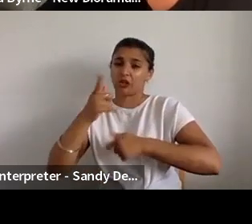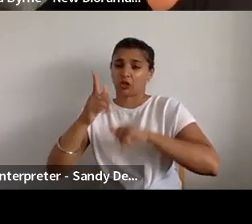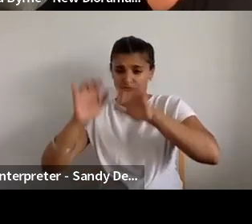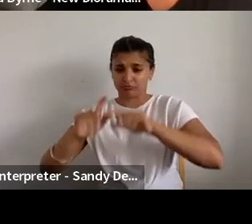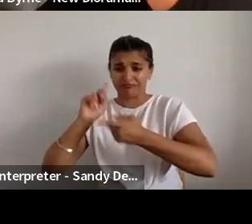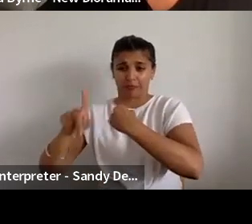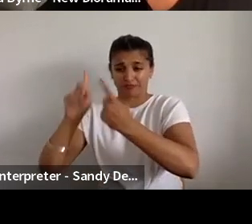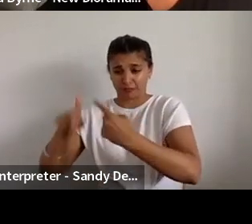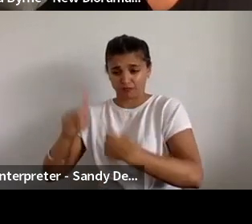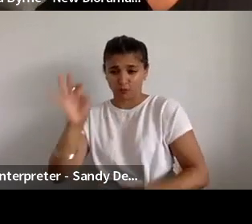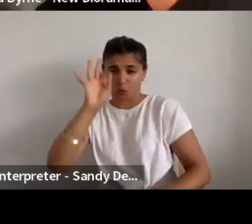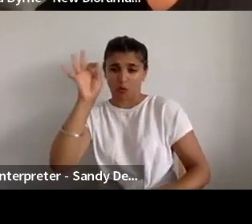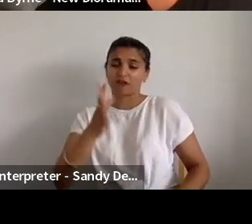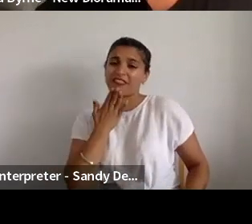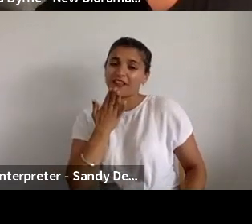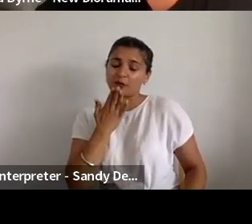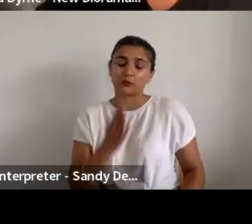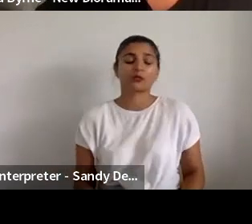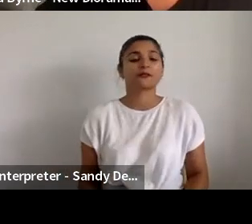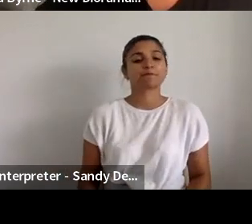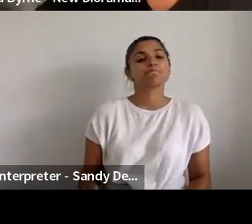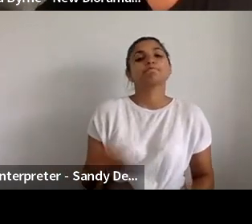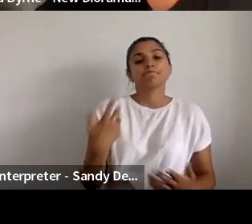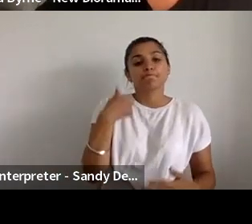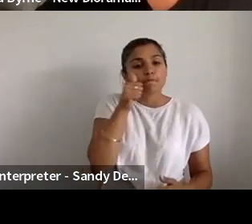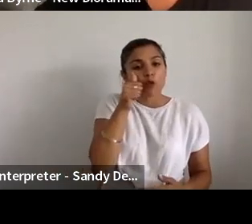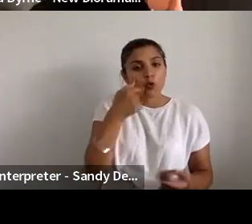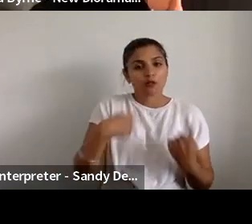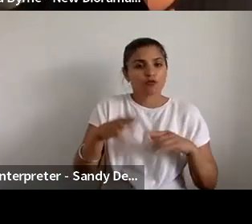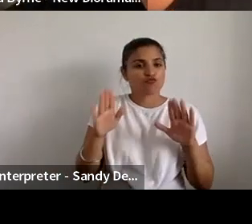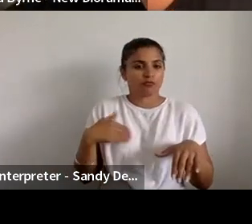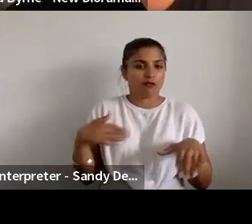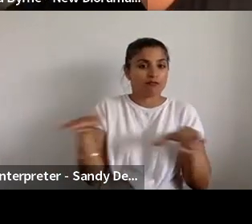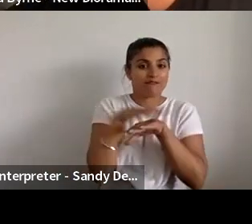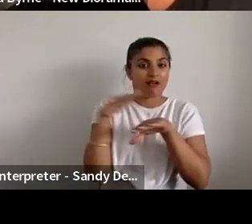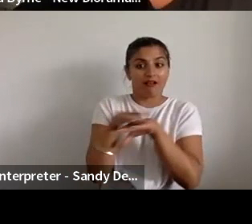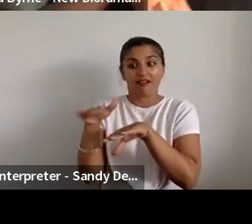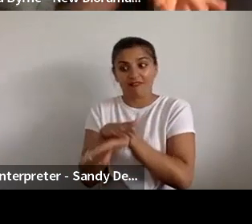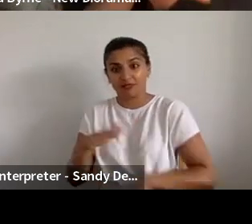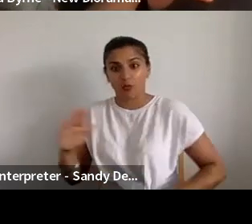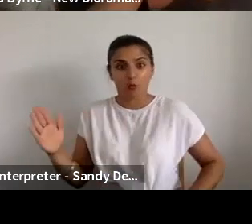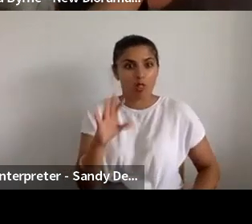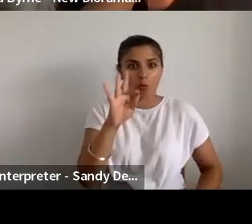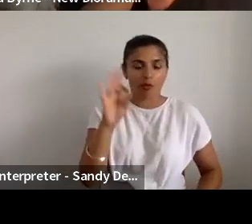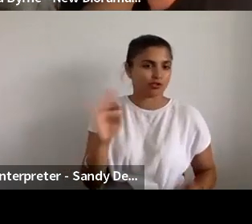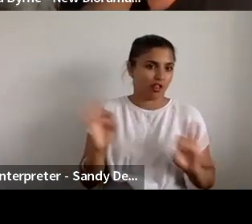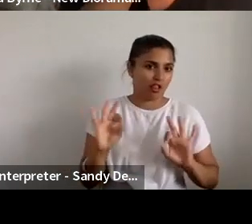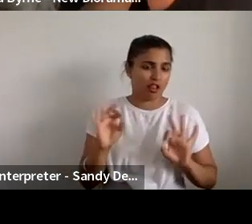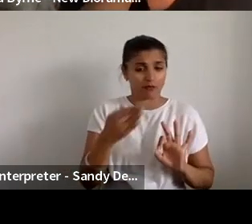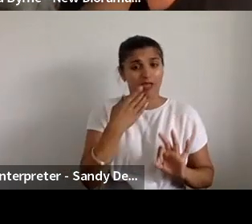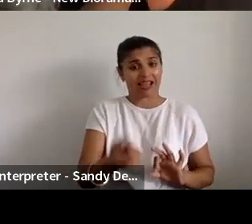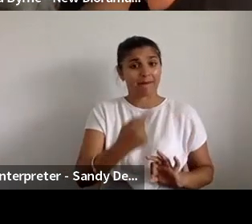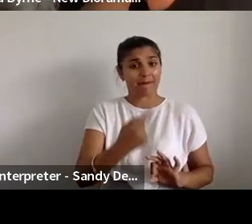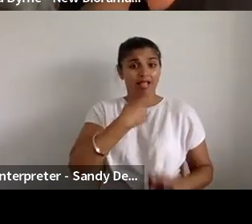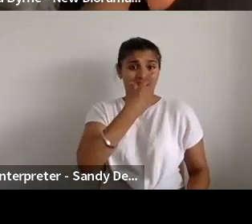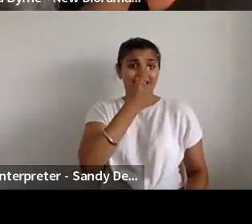possible. And I know we've not covered everybody's questions. Feel free to email us and Merker at